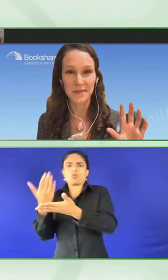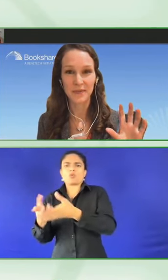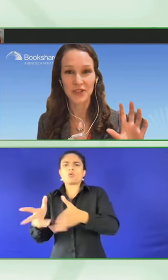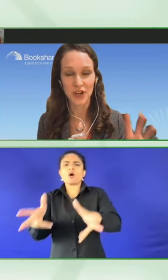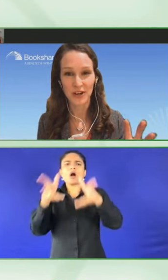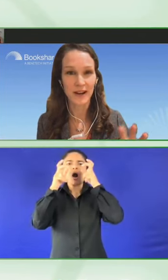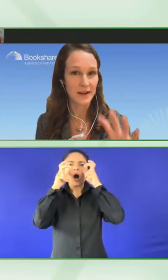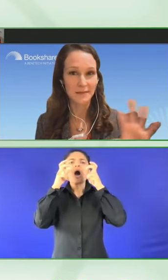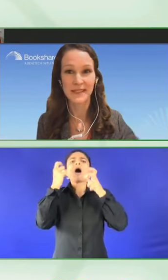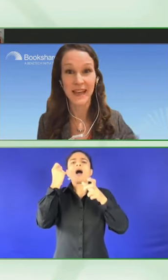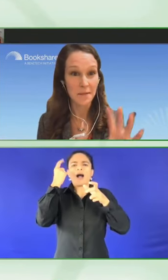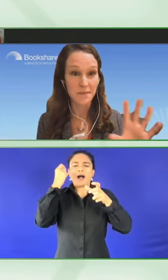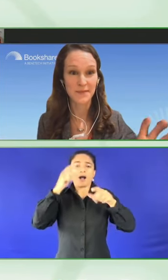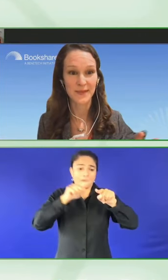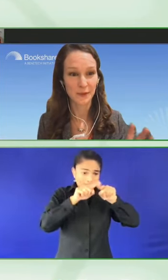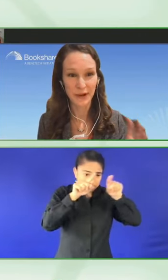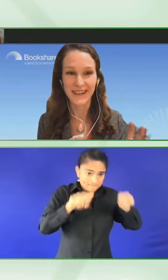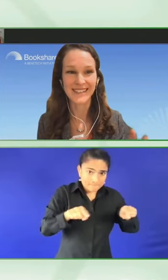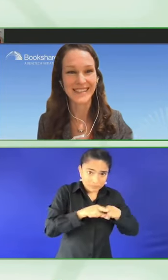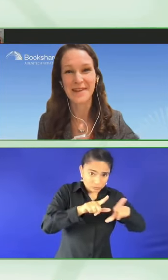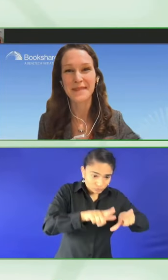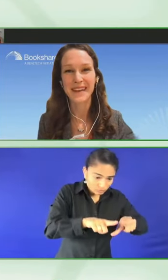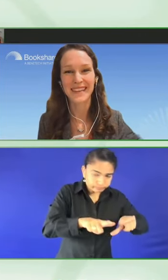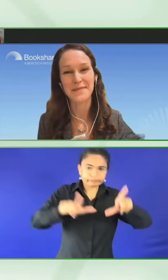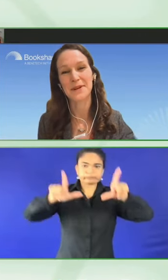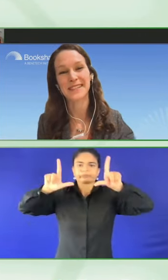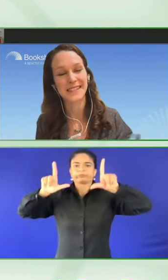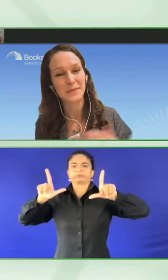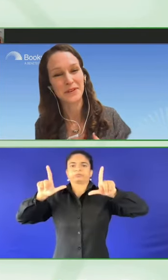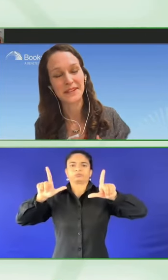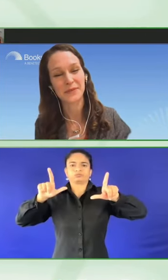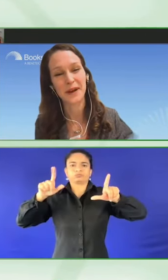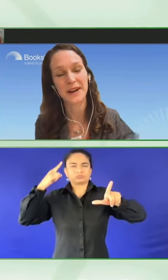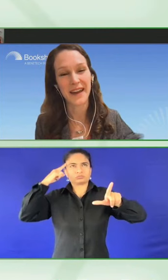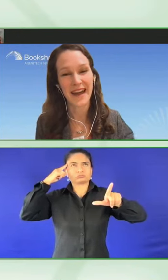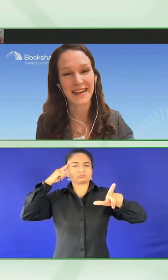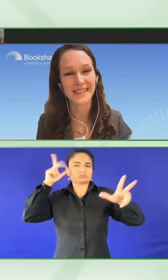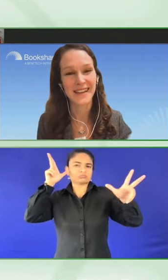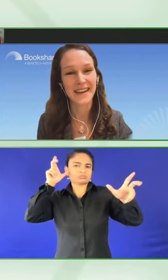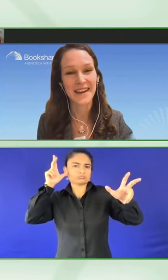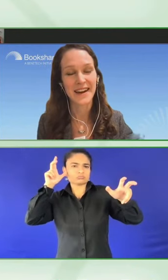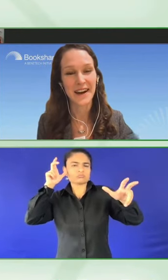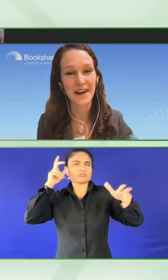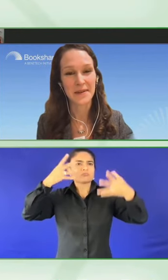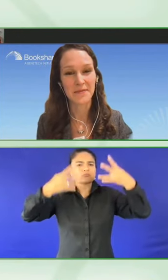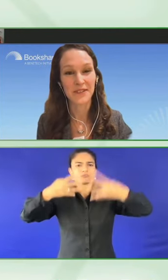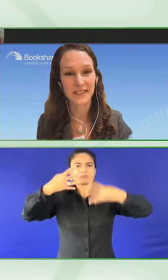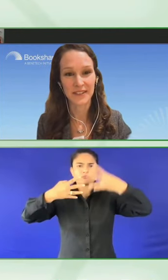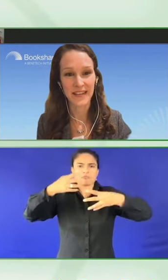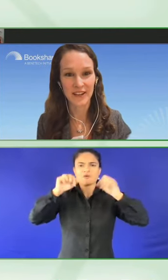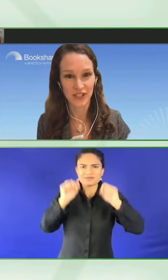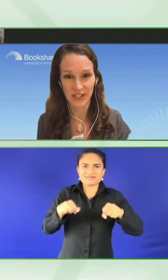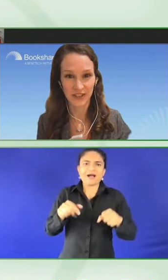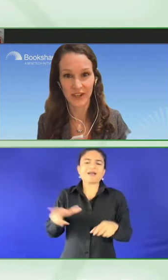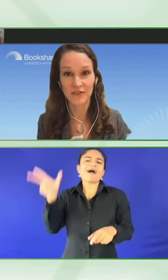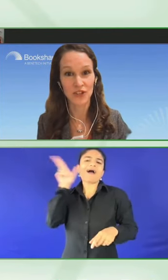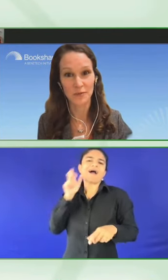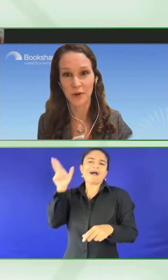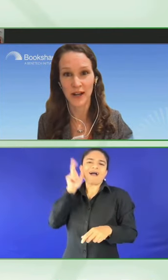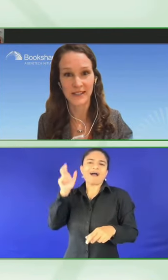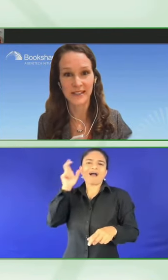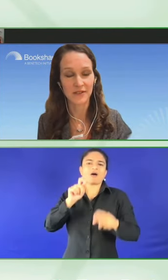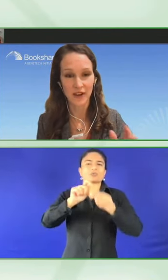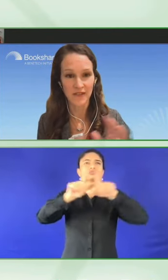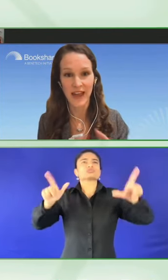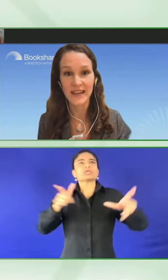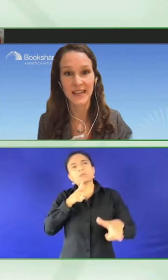STEM, working on STEM, making that more accessible as well as facilitating just the conversion